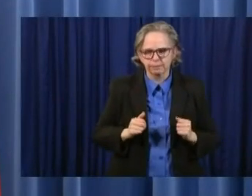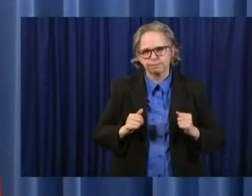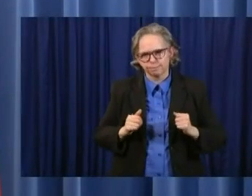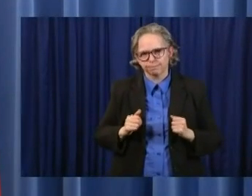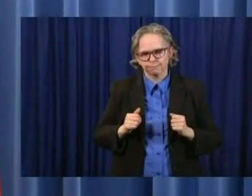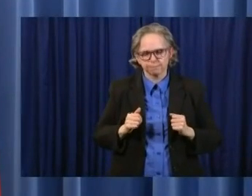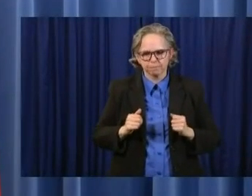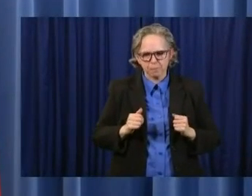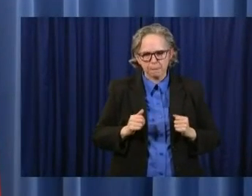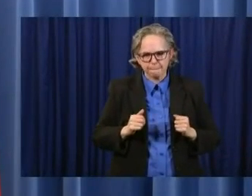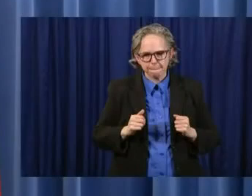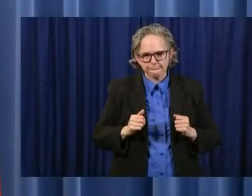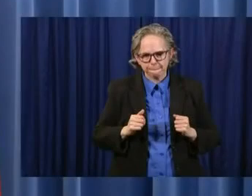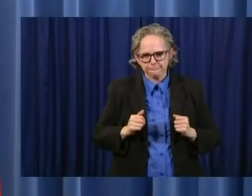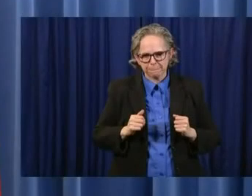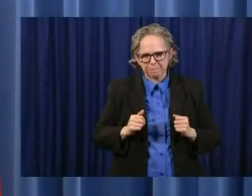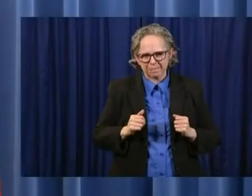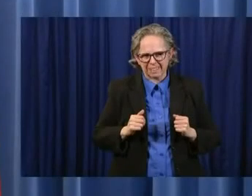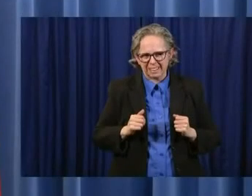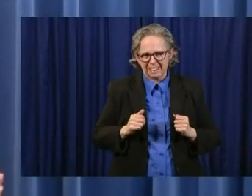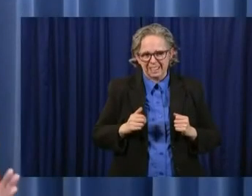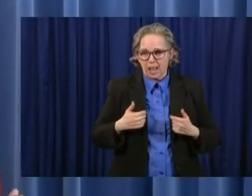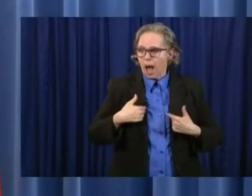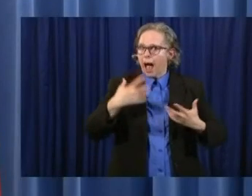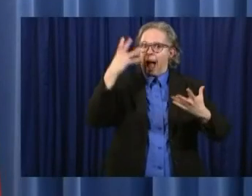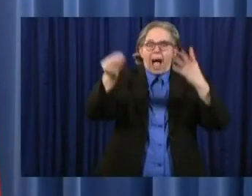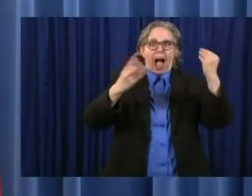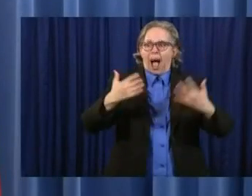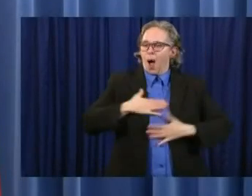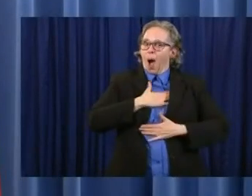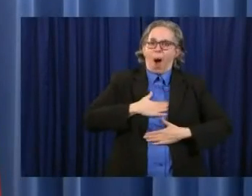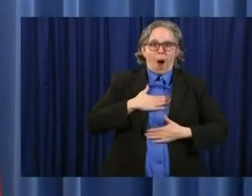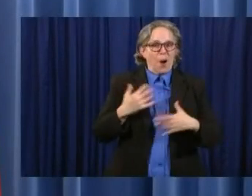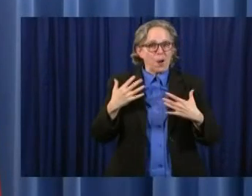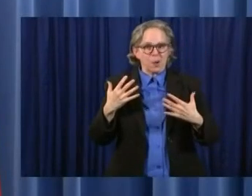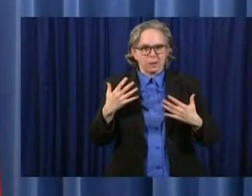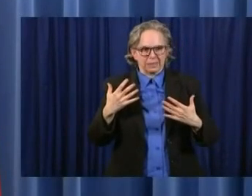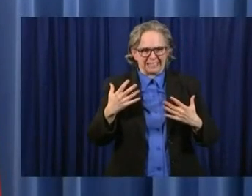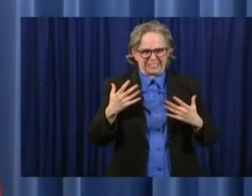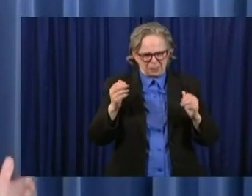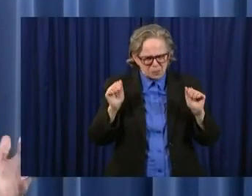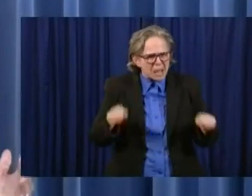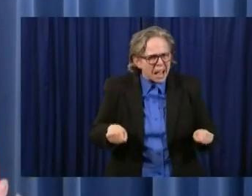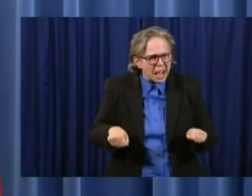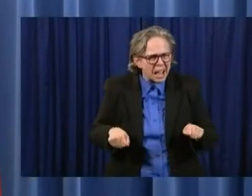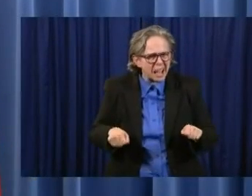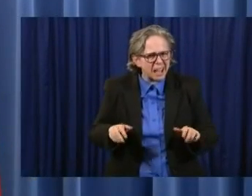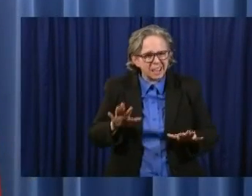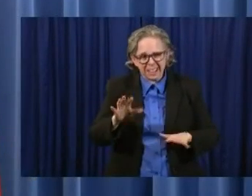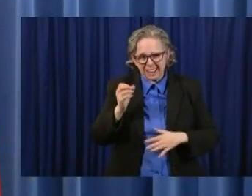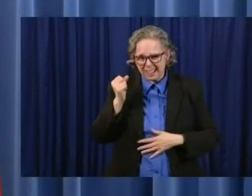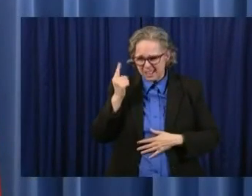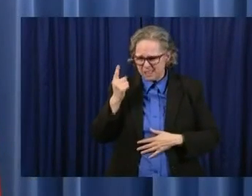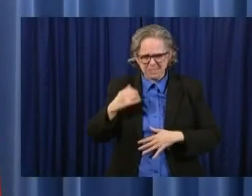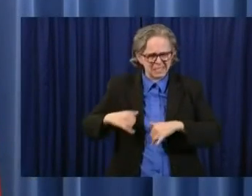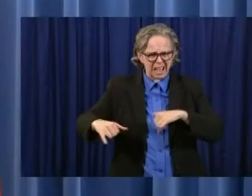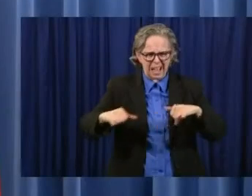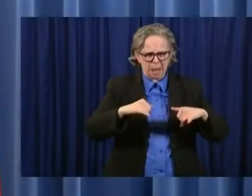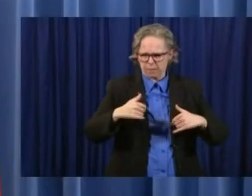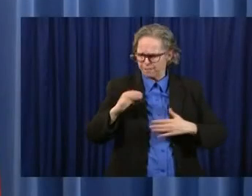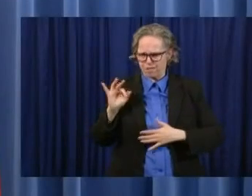natural inclination is to go out and want to do things. And there's nothing wrong with that. We all want to do that. Fran and go out and walk. and so,